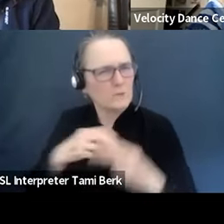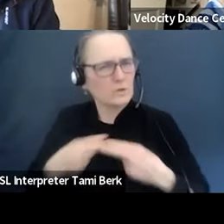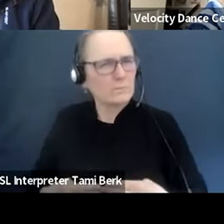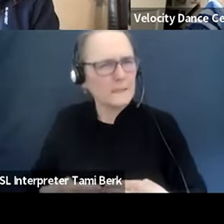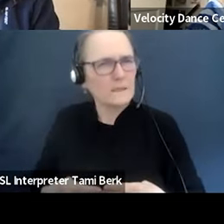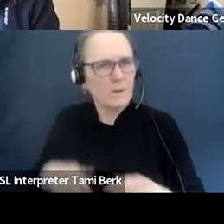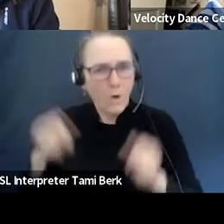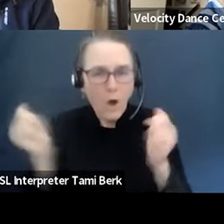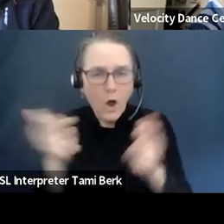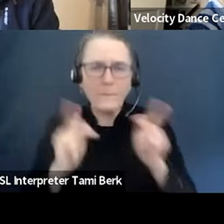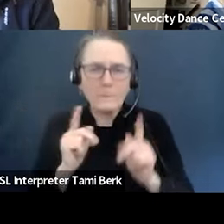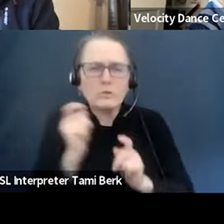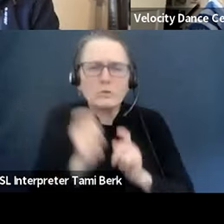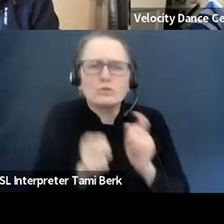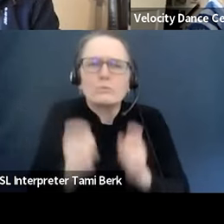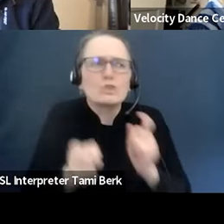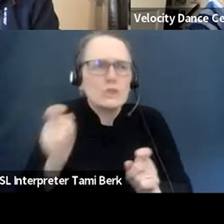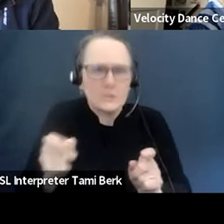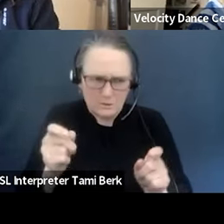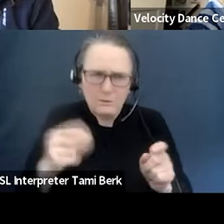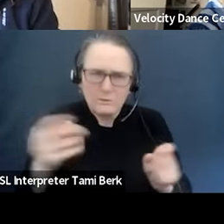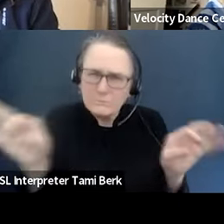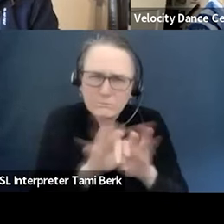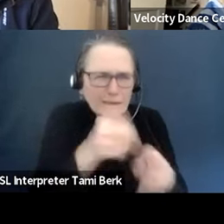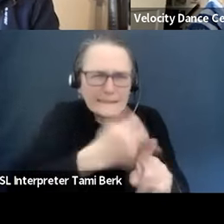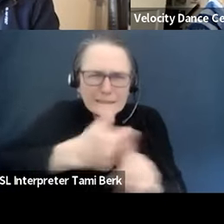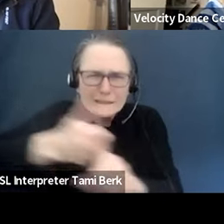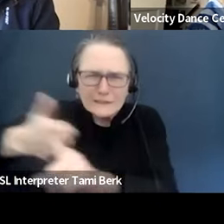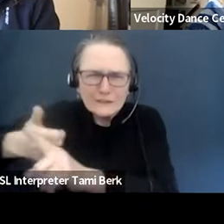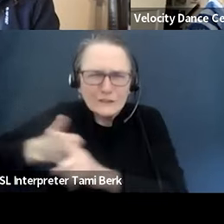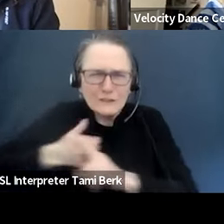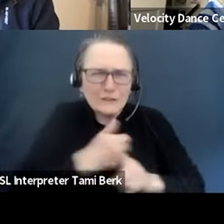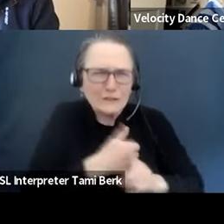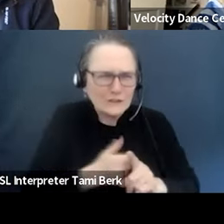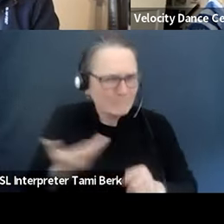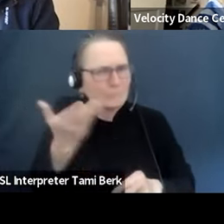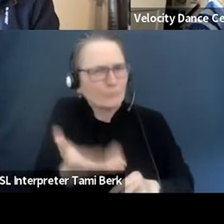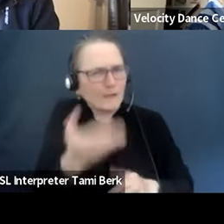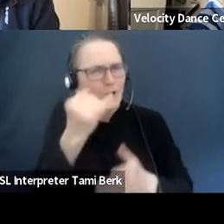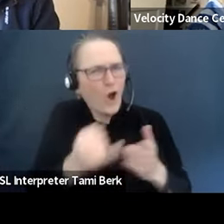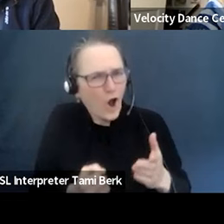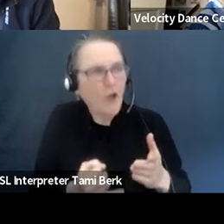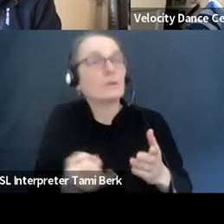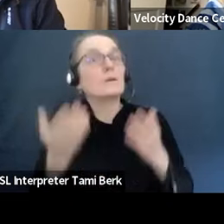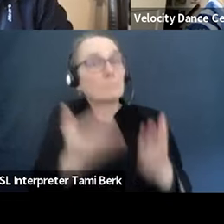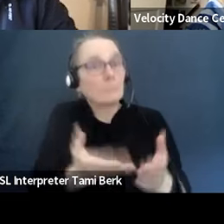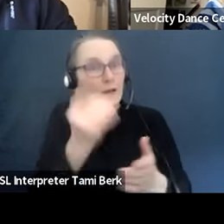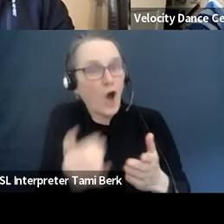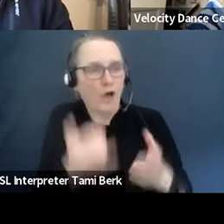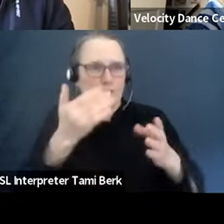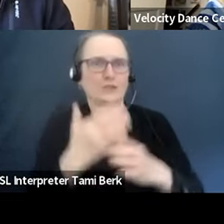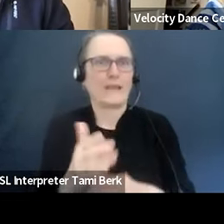communities, and the dedication that each one of you have to bringing the benefit of arts and culture to all people. So together,